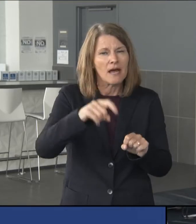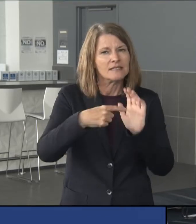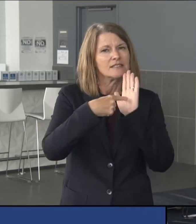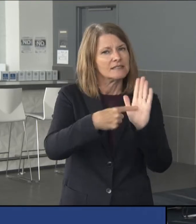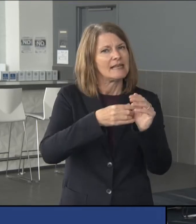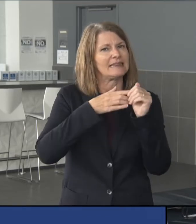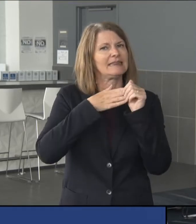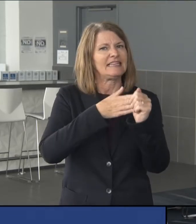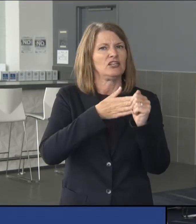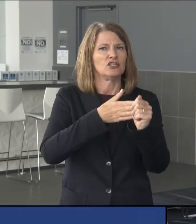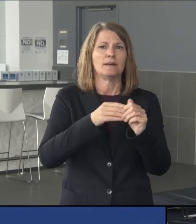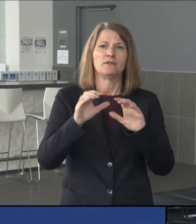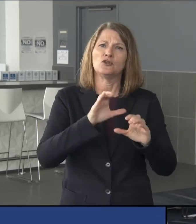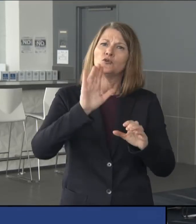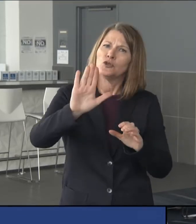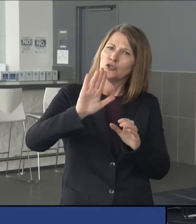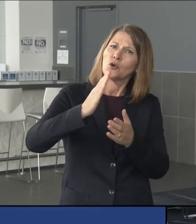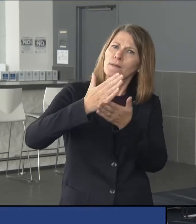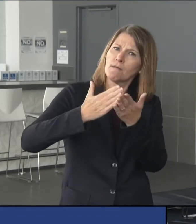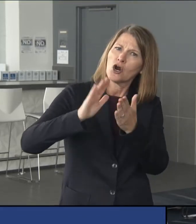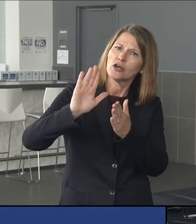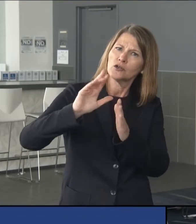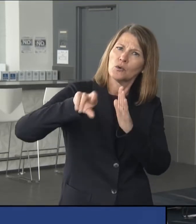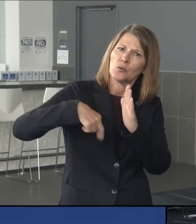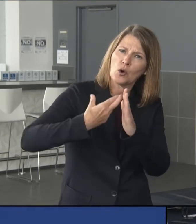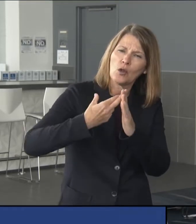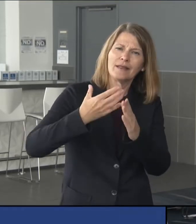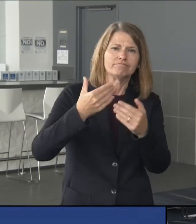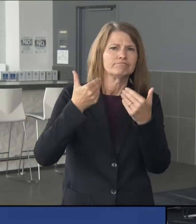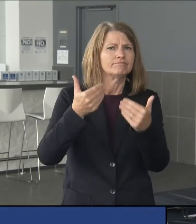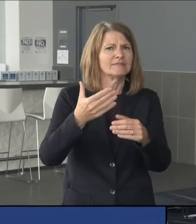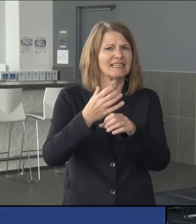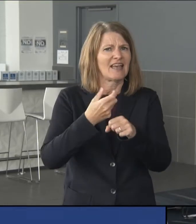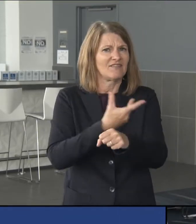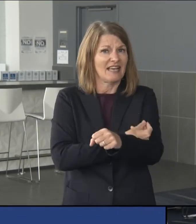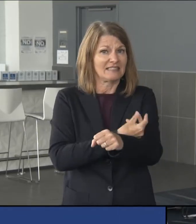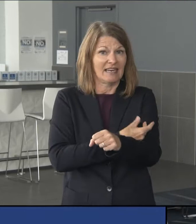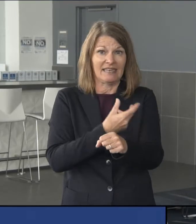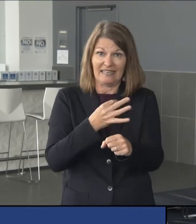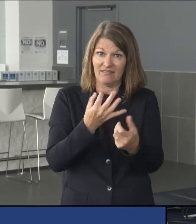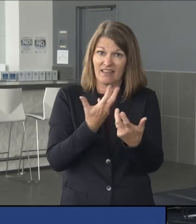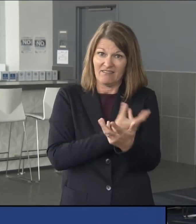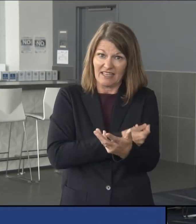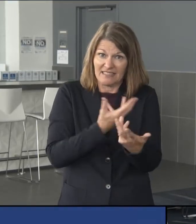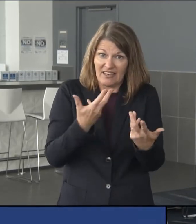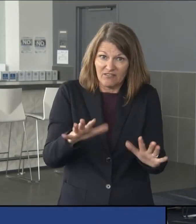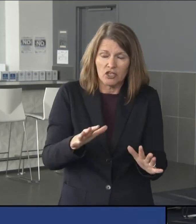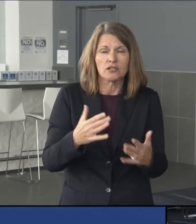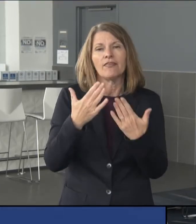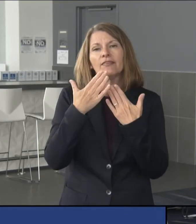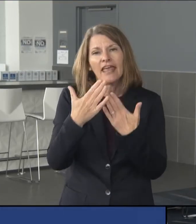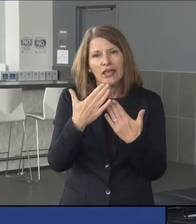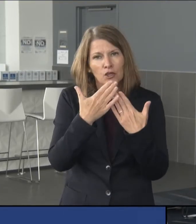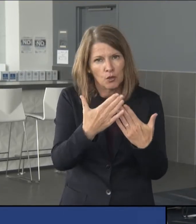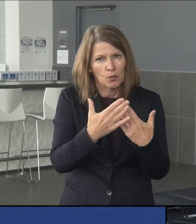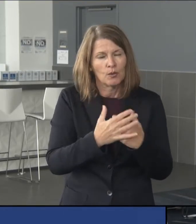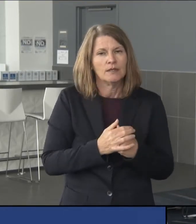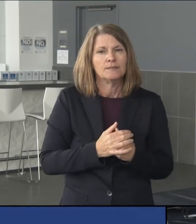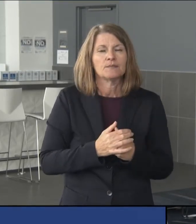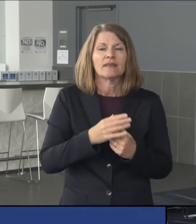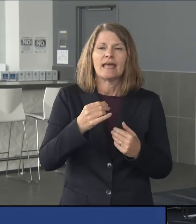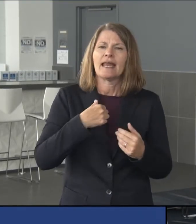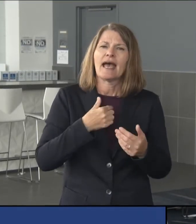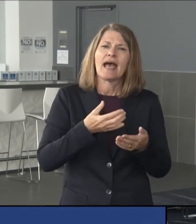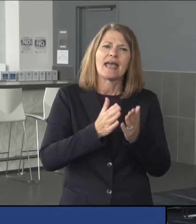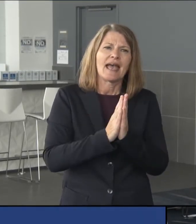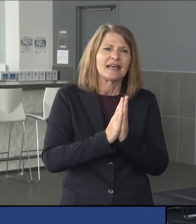leadership to do your part and get vaccinated. If you're already vaccinated, thank you. Now, I